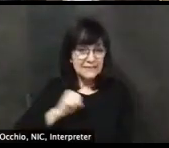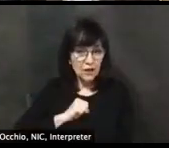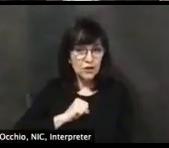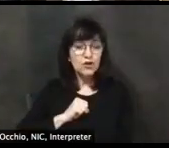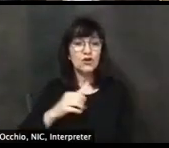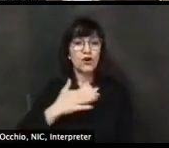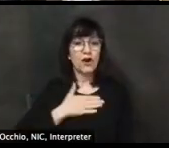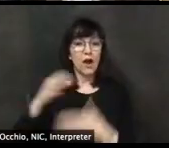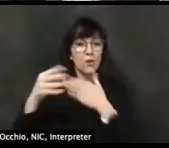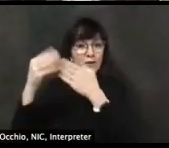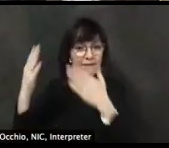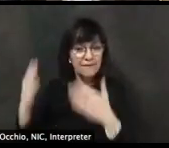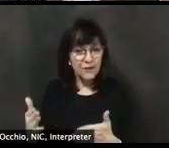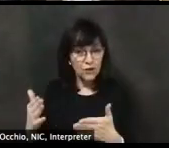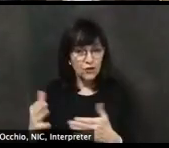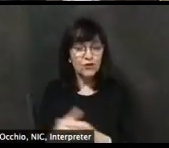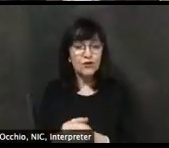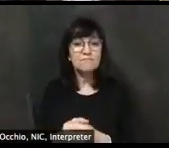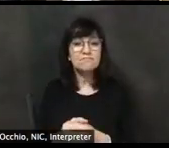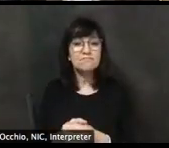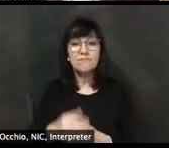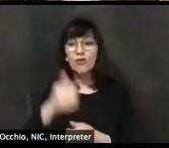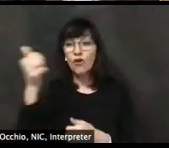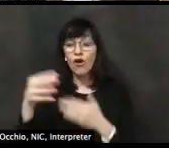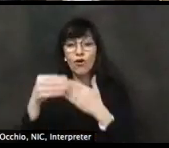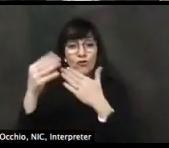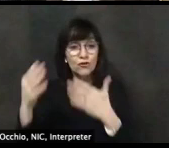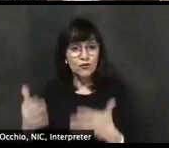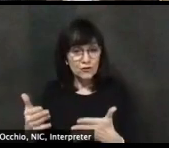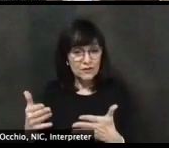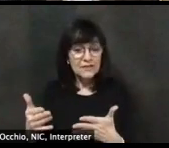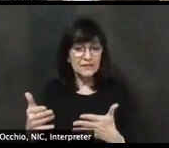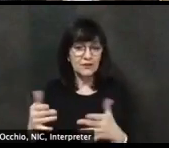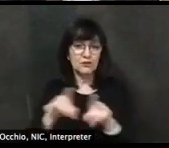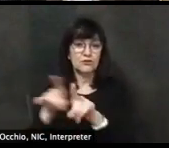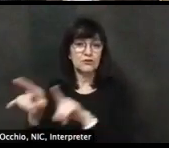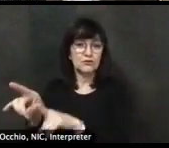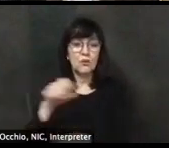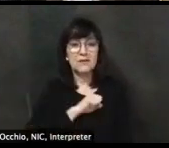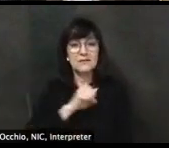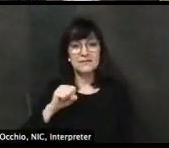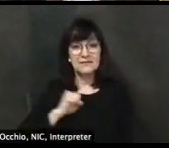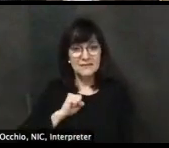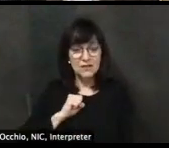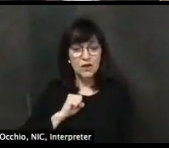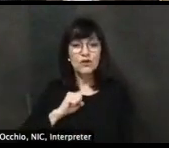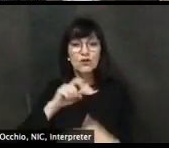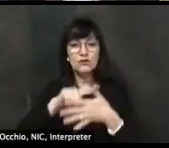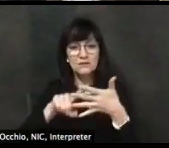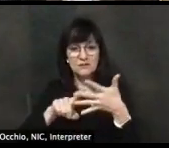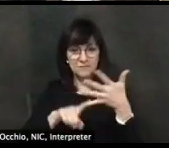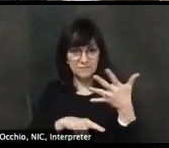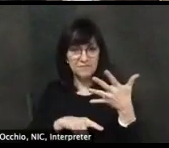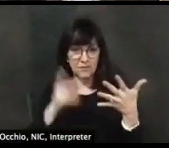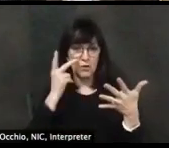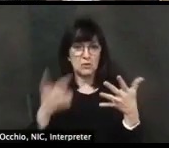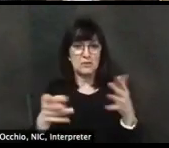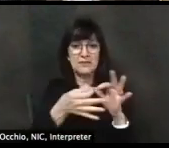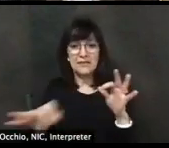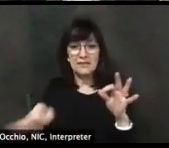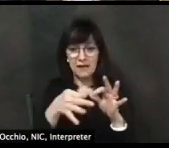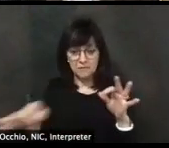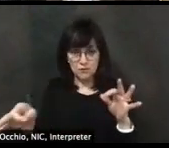Nicole Poore, our Majority Whip, Brian Townsend, as well as Senators Ennis, Hanson, Sokola, Wash, and Sturgeon.